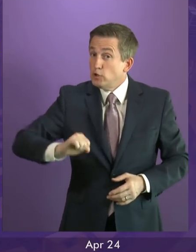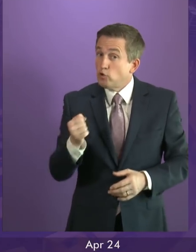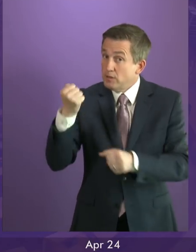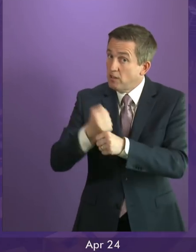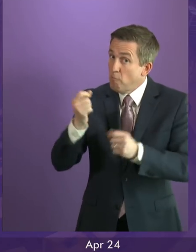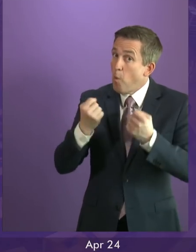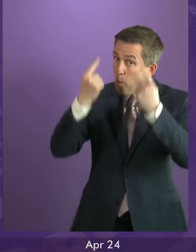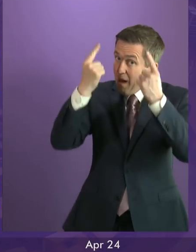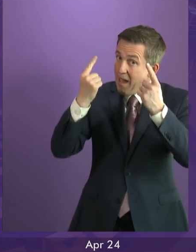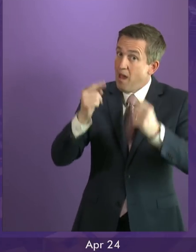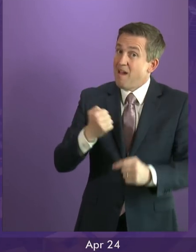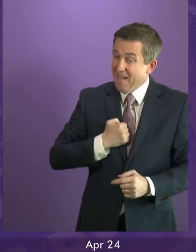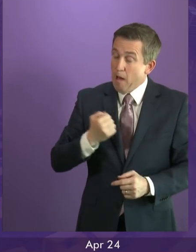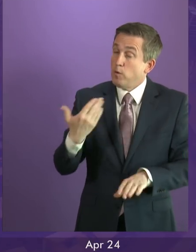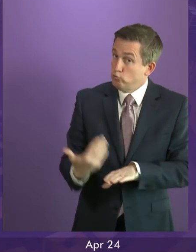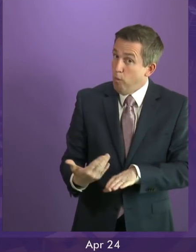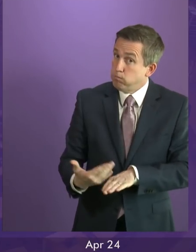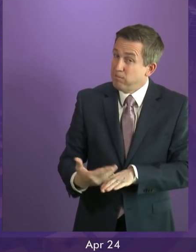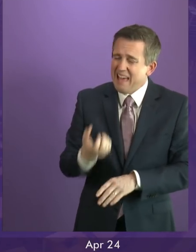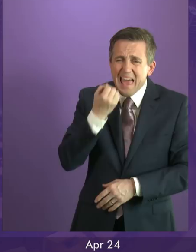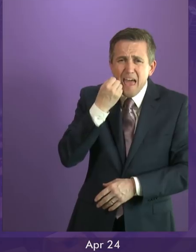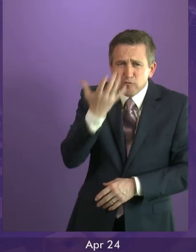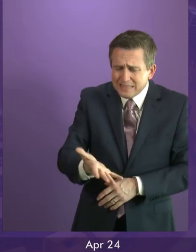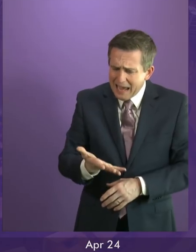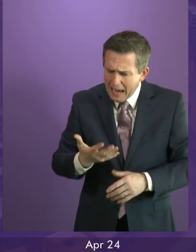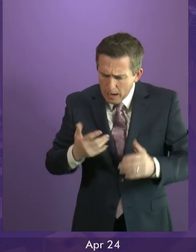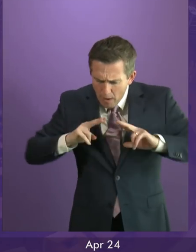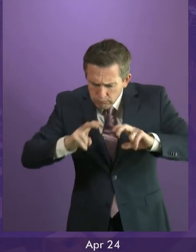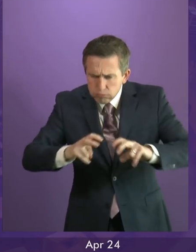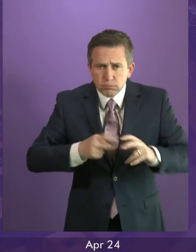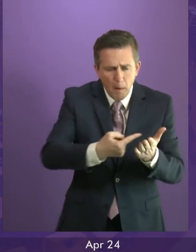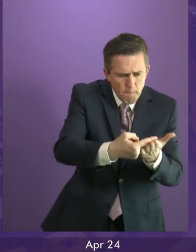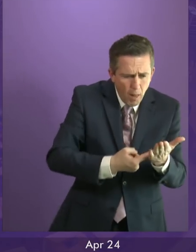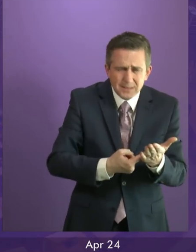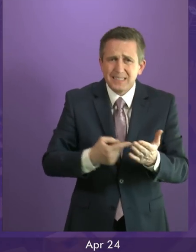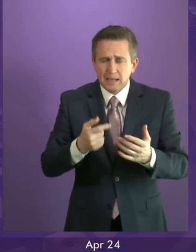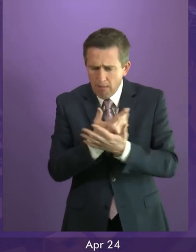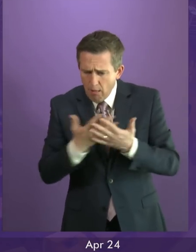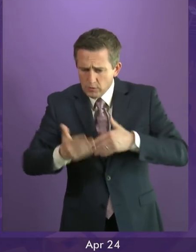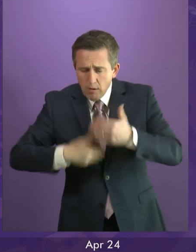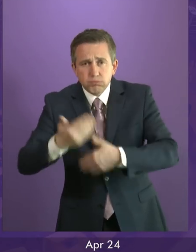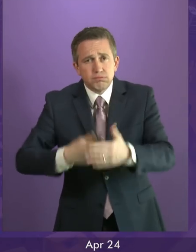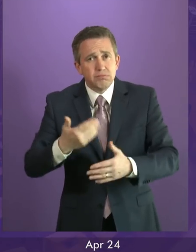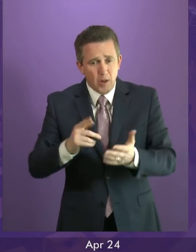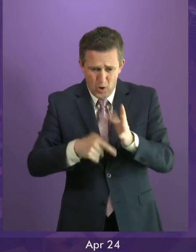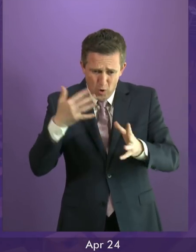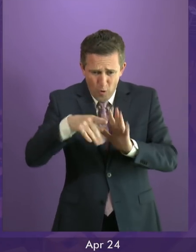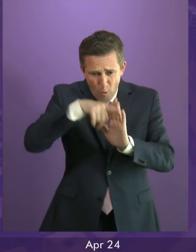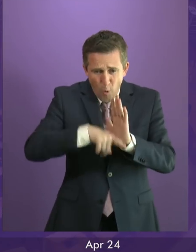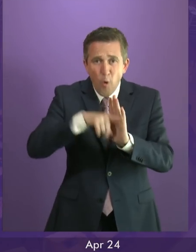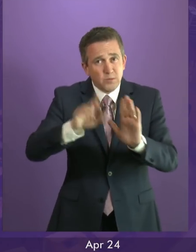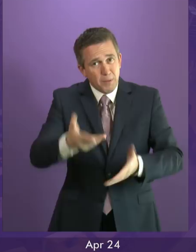We do that day in and day out. Substantial policy work, more than a dozen substantial pieces of legislation before